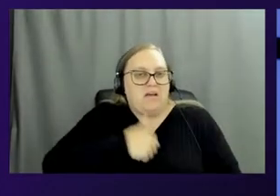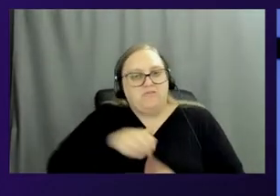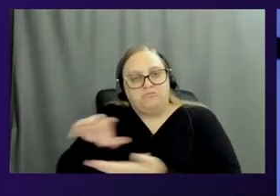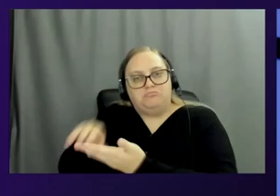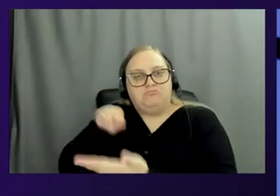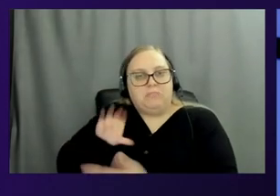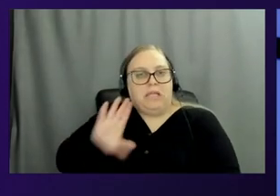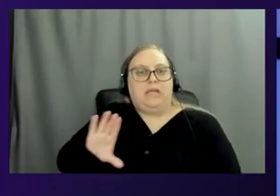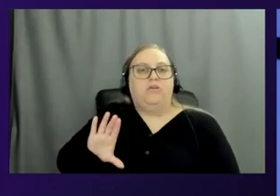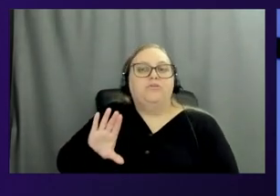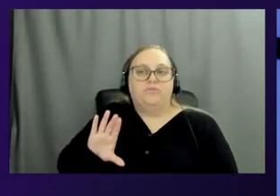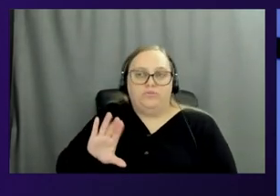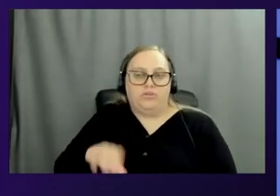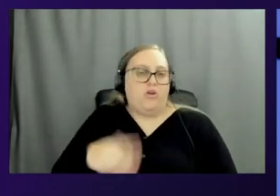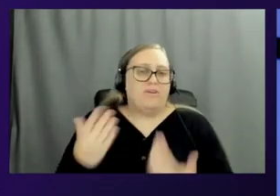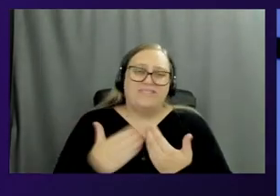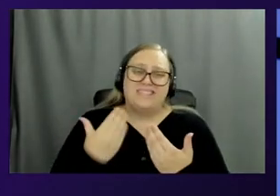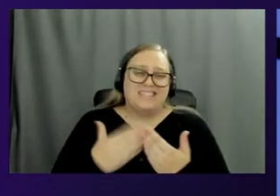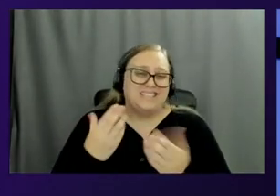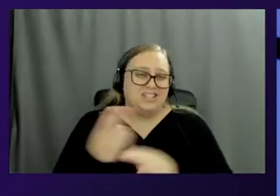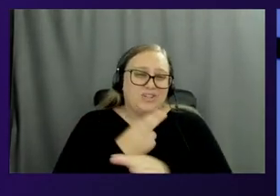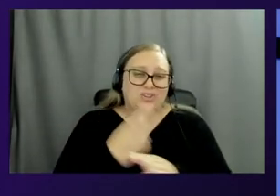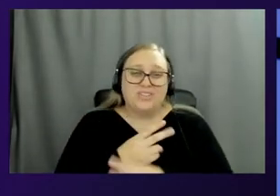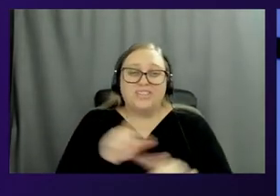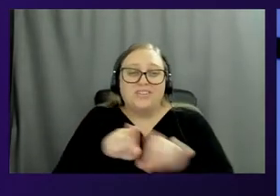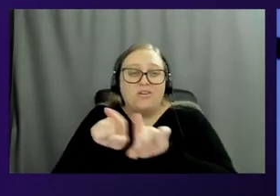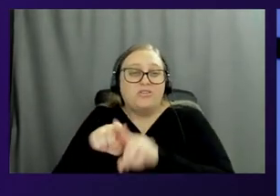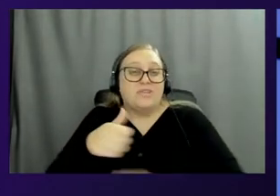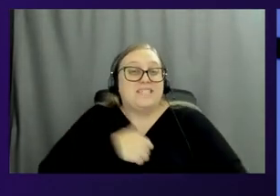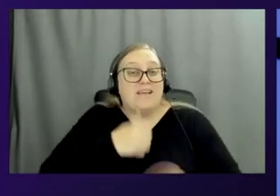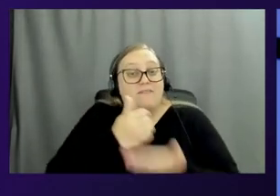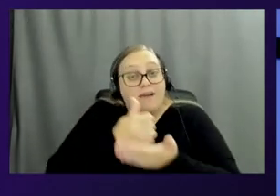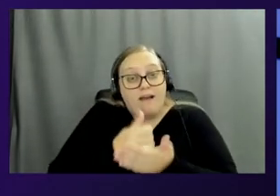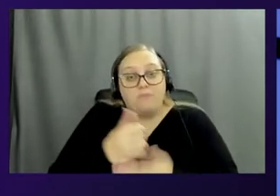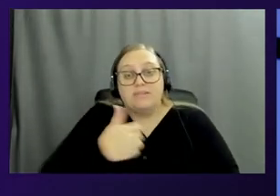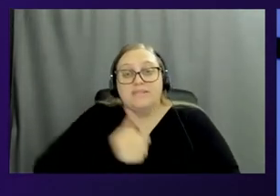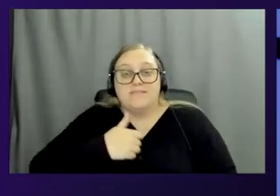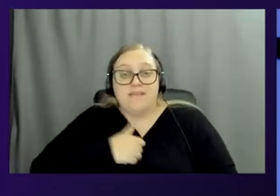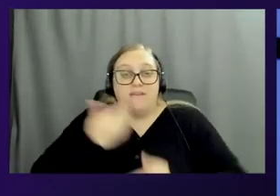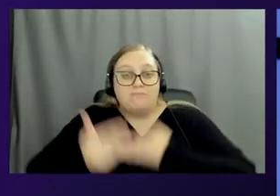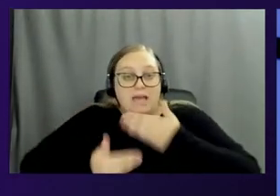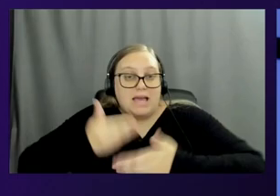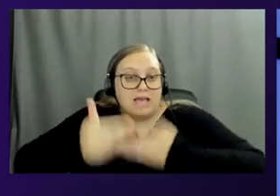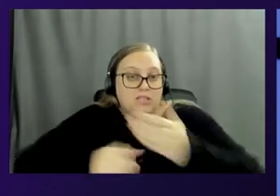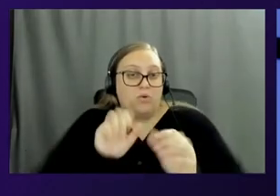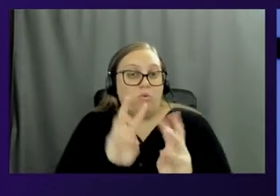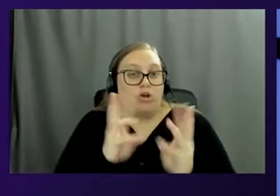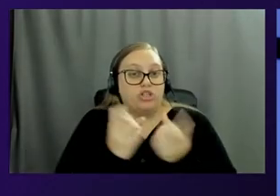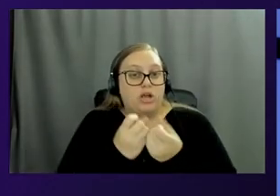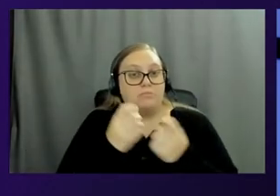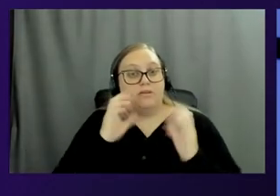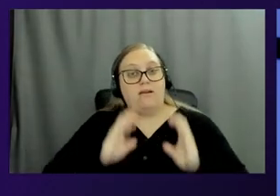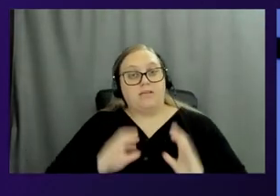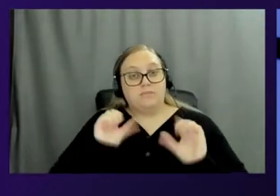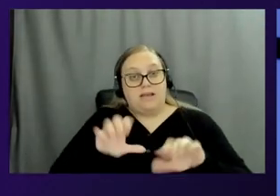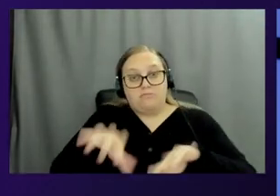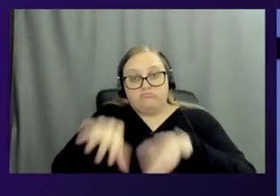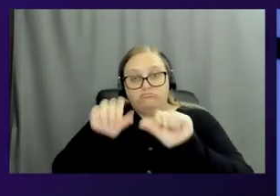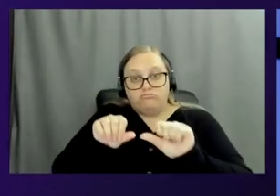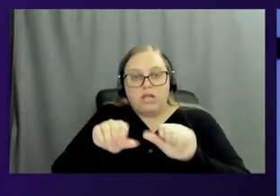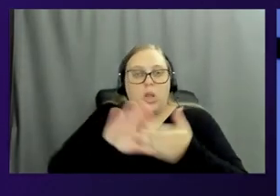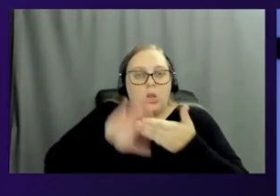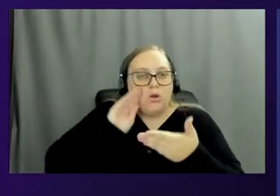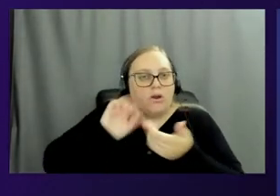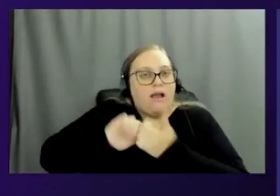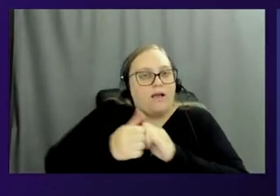very easy to use, and, and also a self-help, self-paced workshop that customers could go and, and take advantage of to learn how to use Enclaves, to